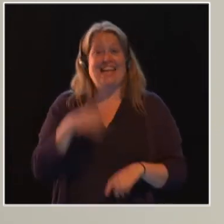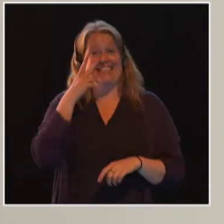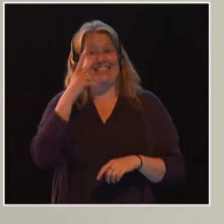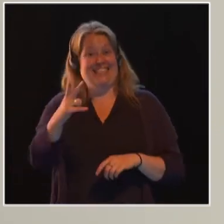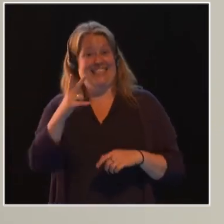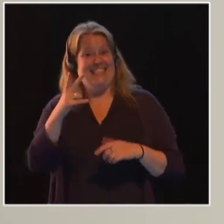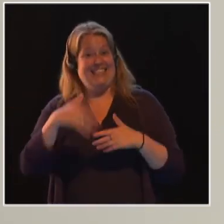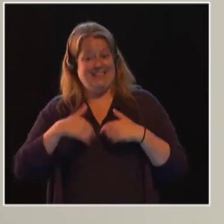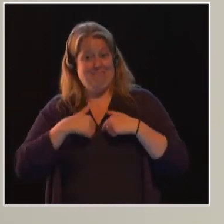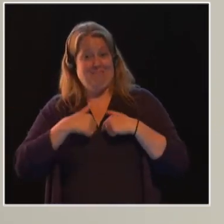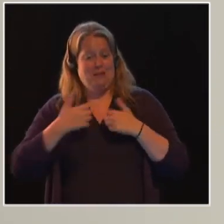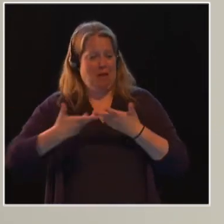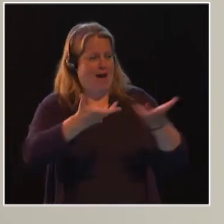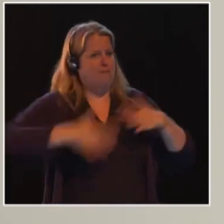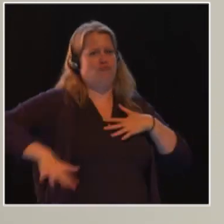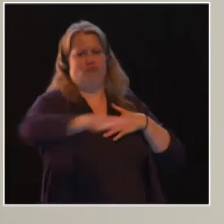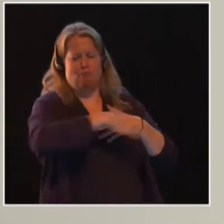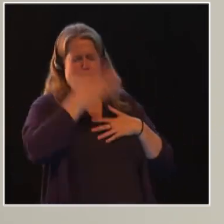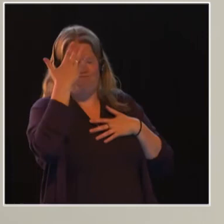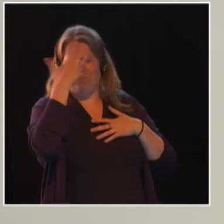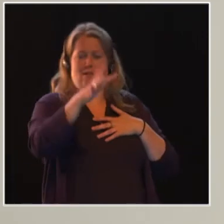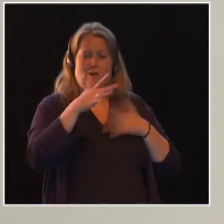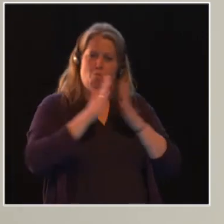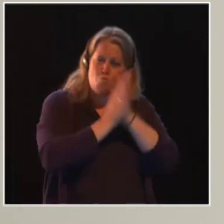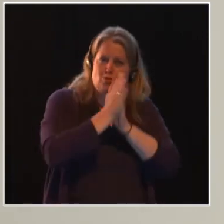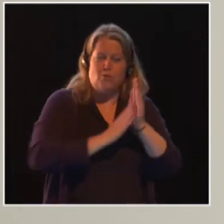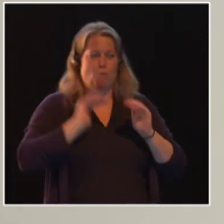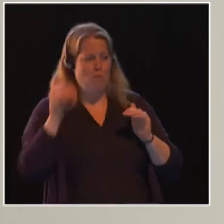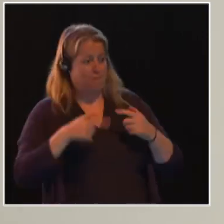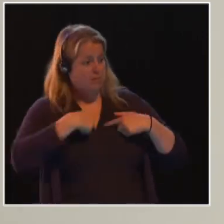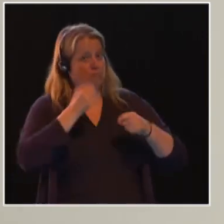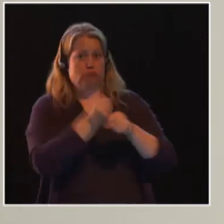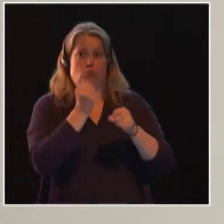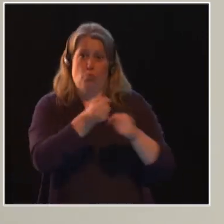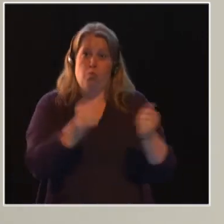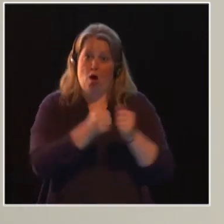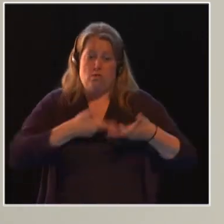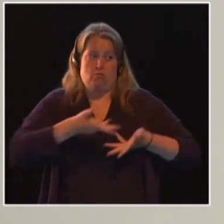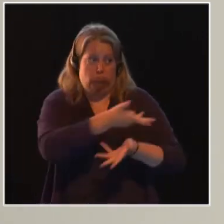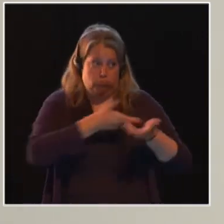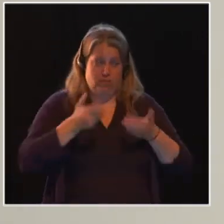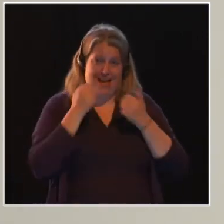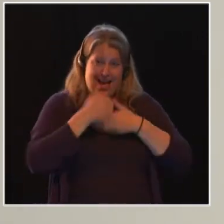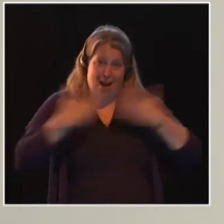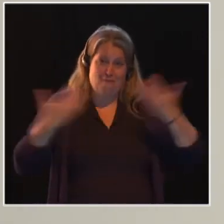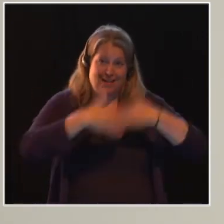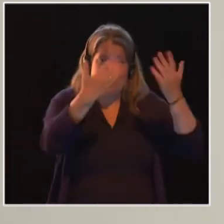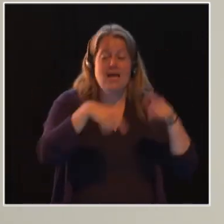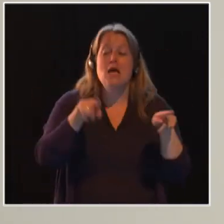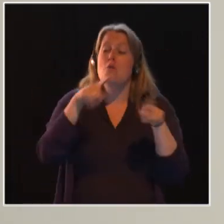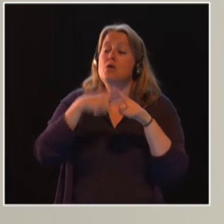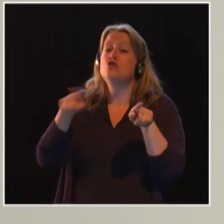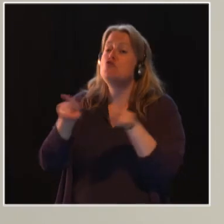and motivated women who I work with on a daily basis to the resilient and inspiring